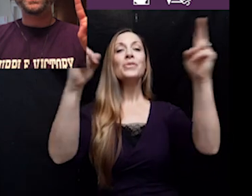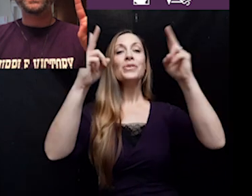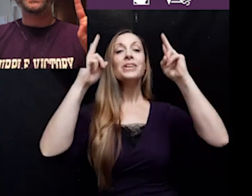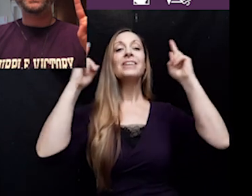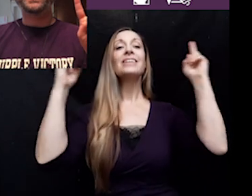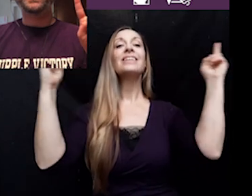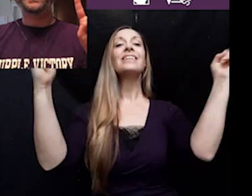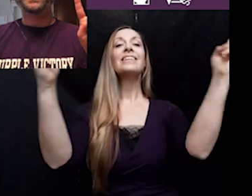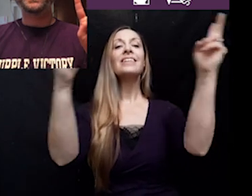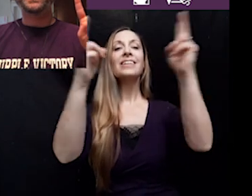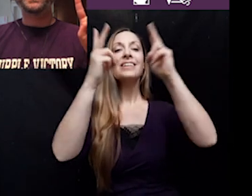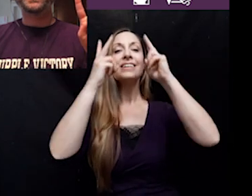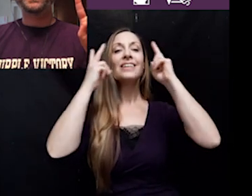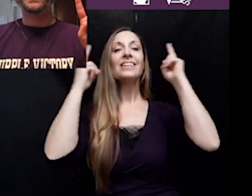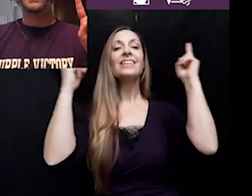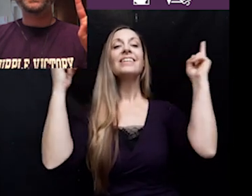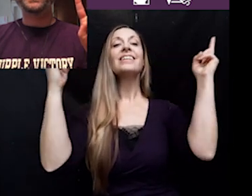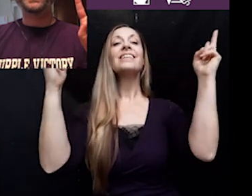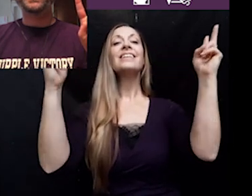Glory.